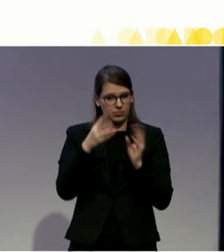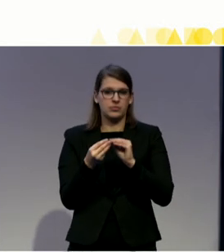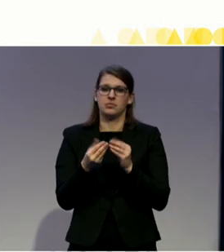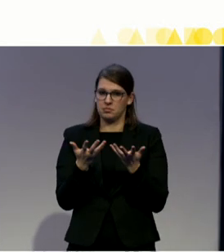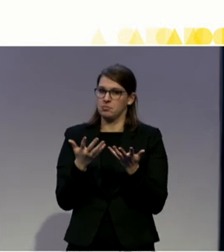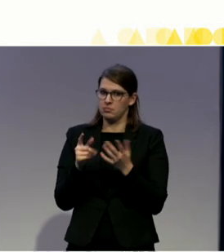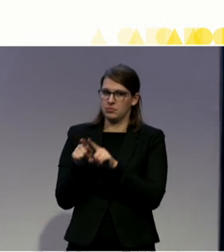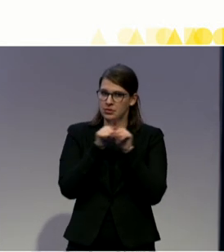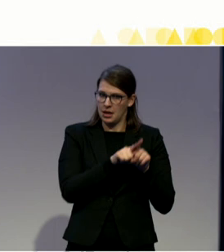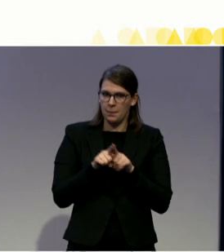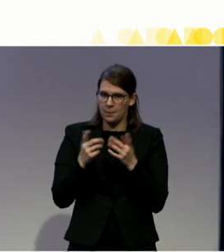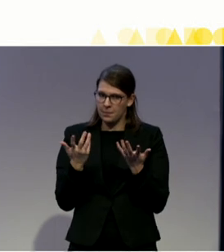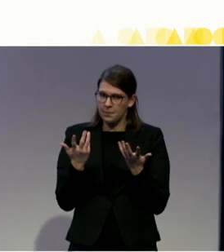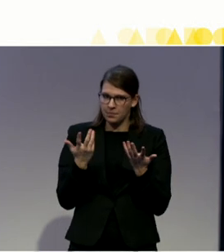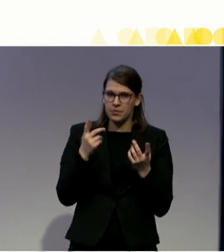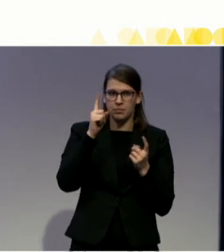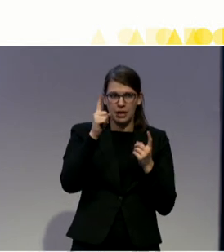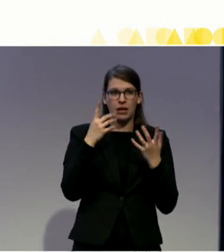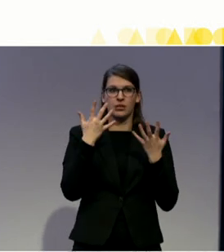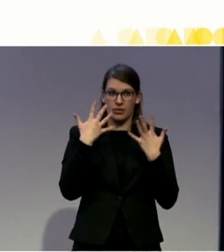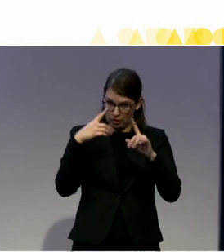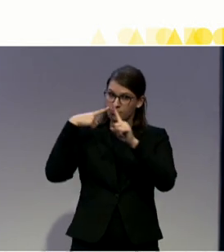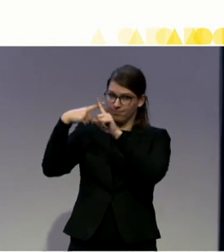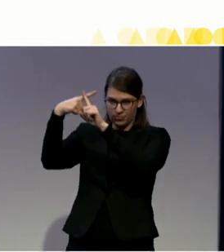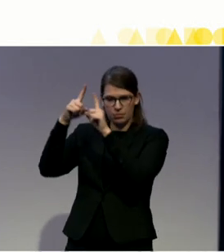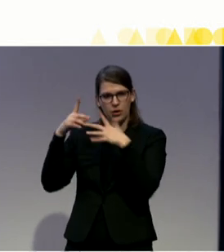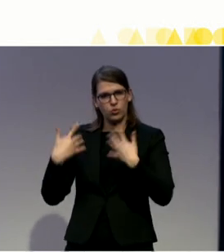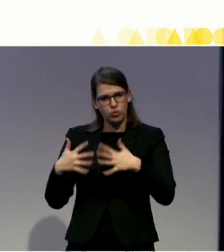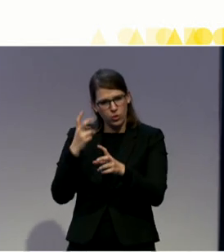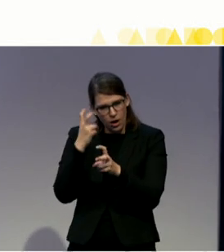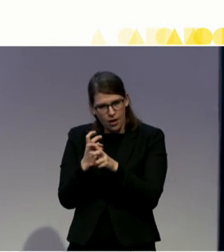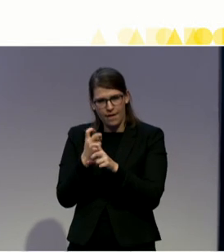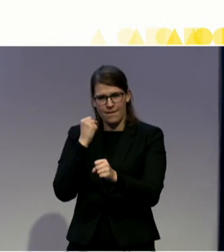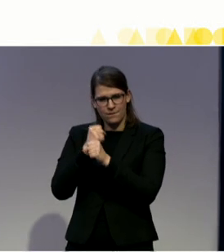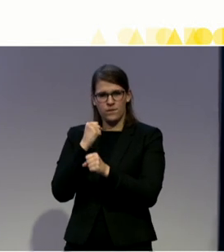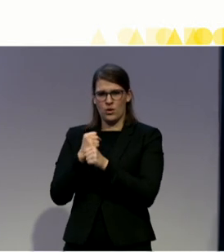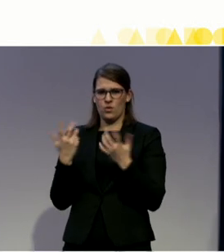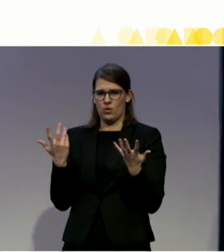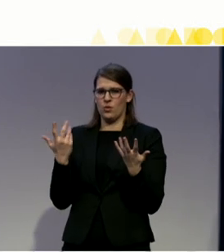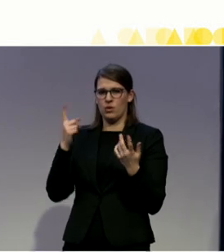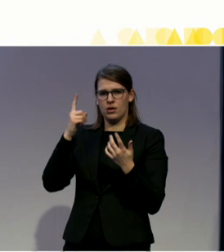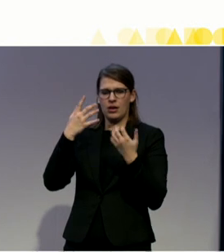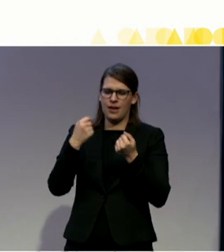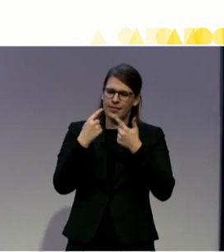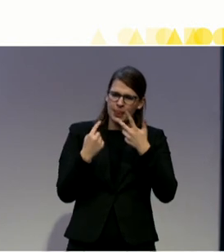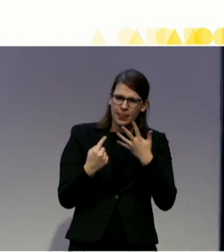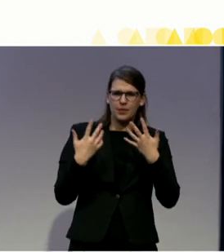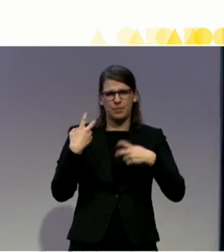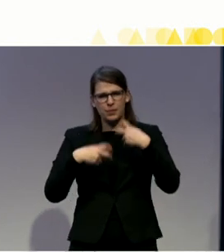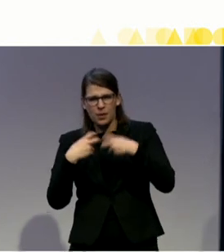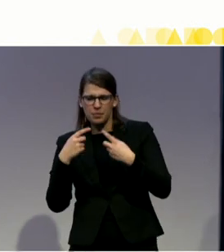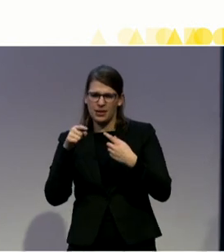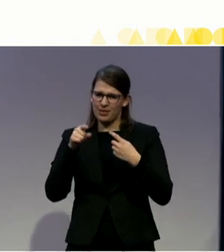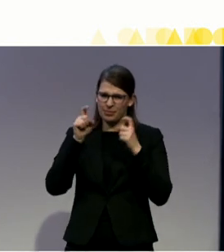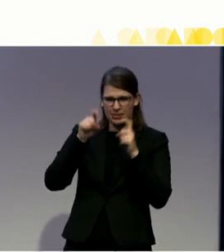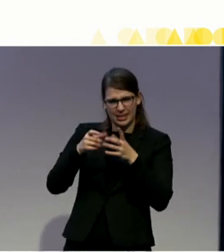that there are significant problems that have to be overcome, but it means that if we can overcome them in one place, then that's going to help us a lot for